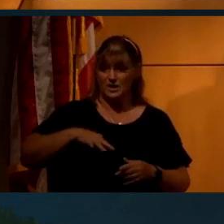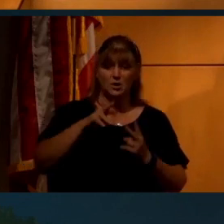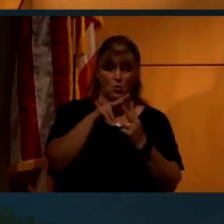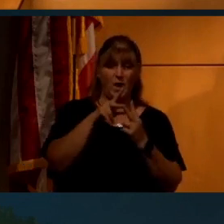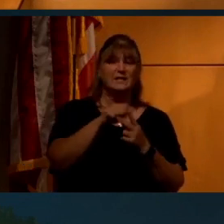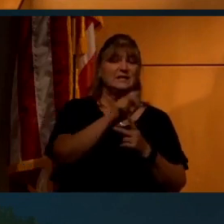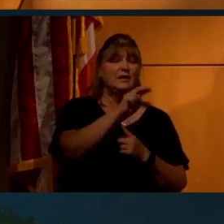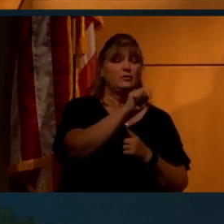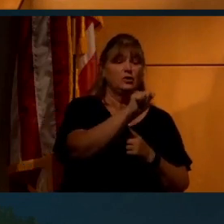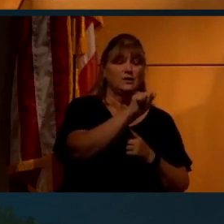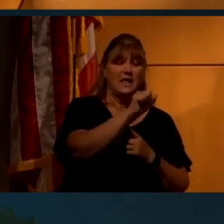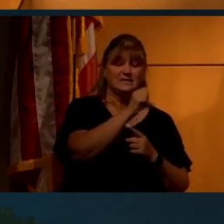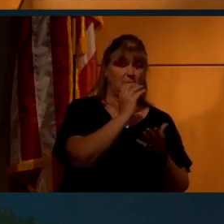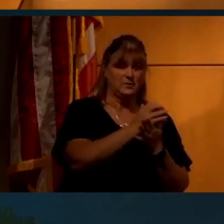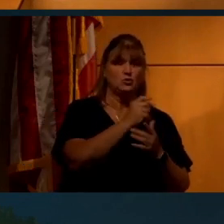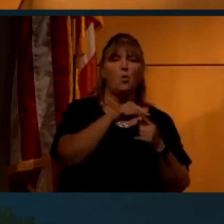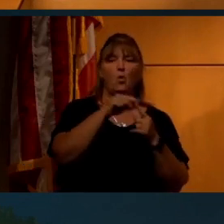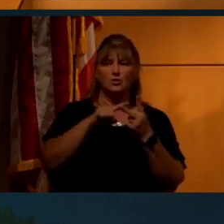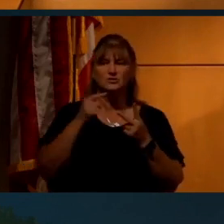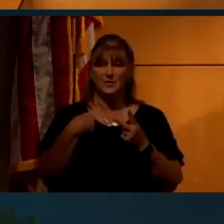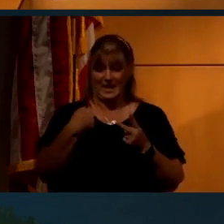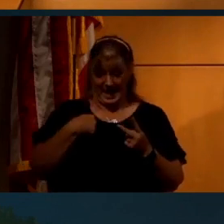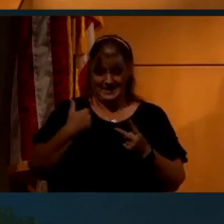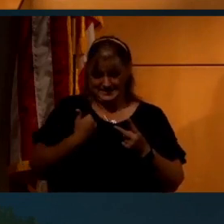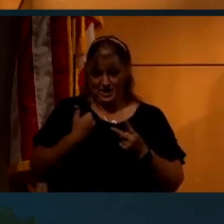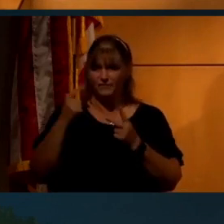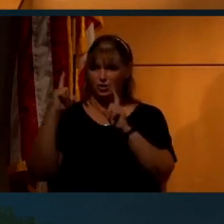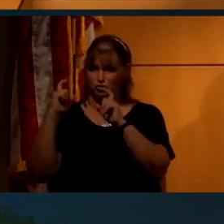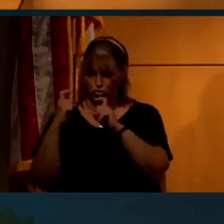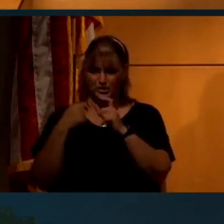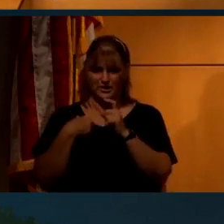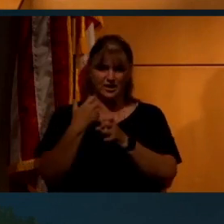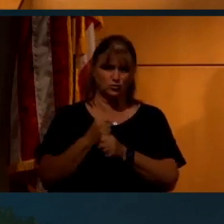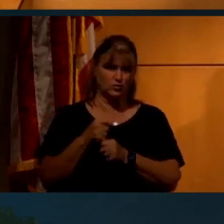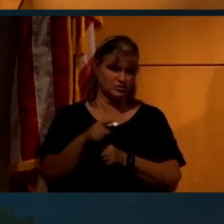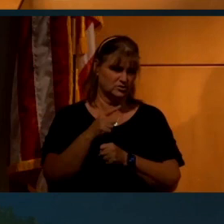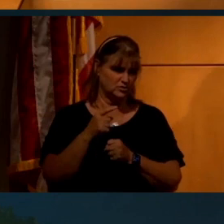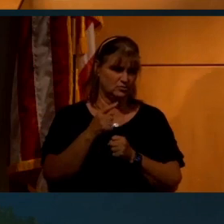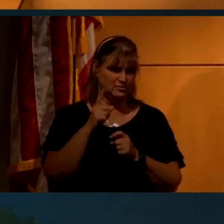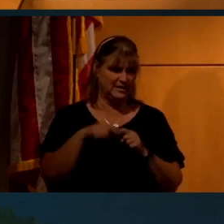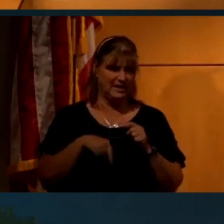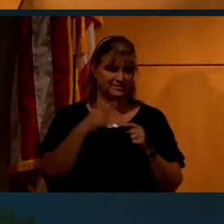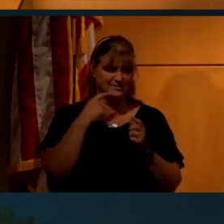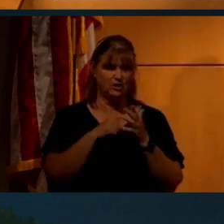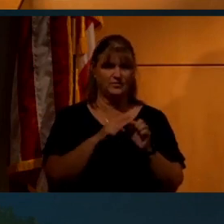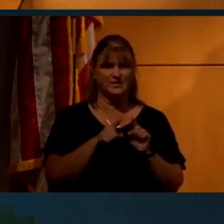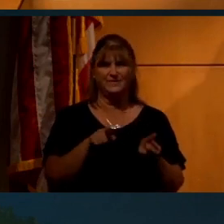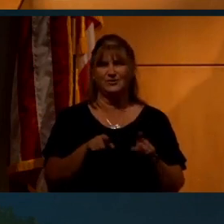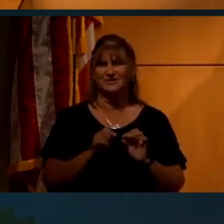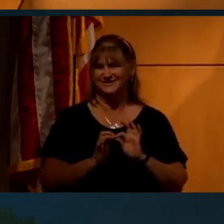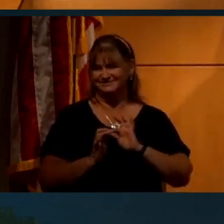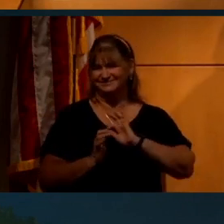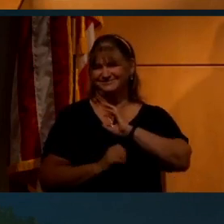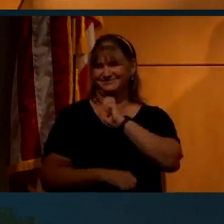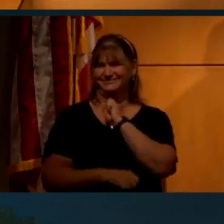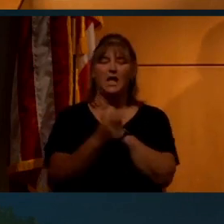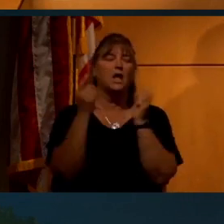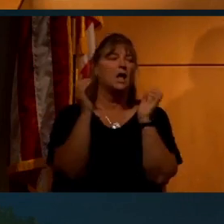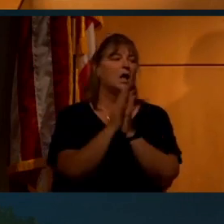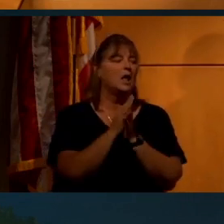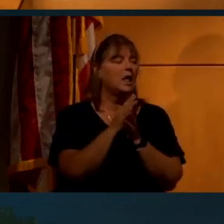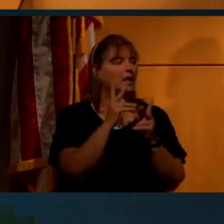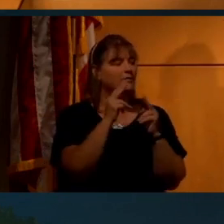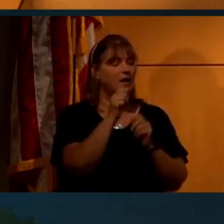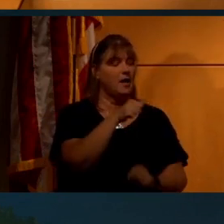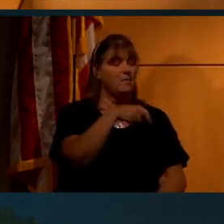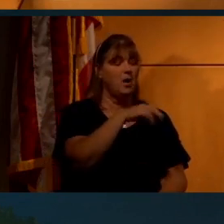either a NASA image or something taken by me. And I trust you'll be able to tell the difference. So here's an image from